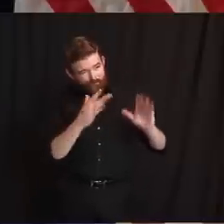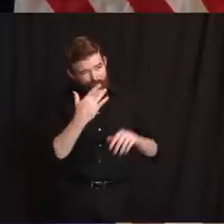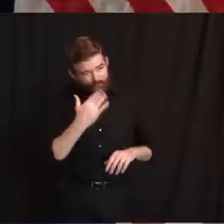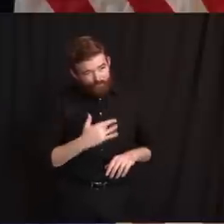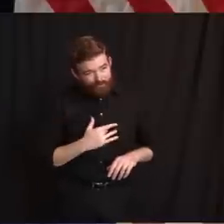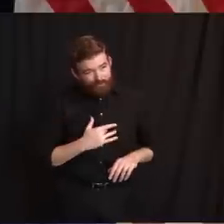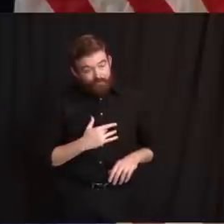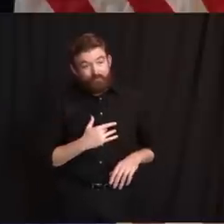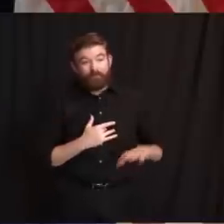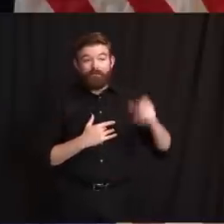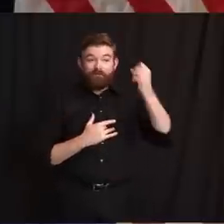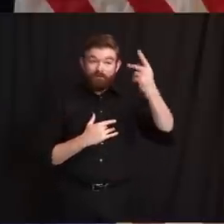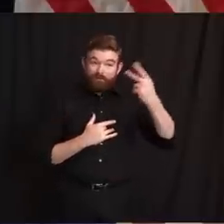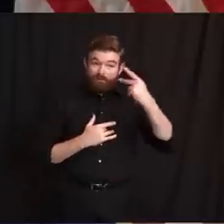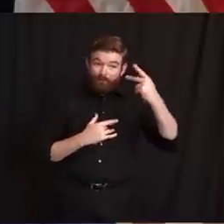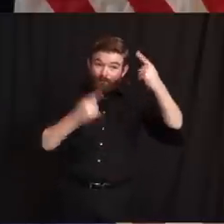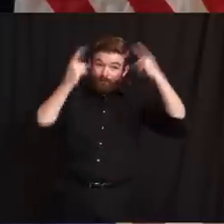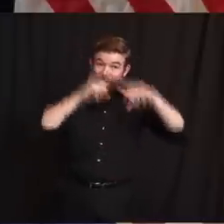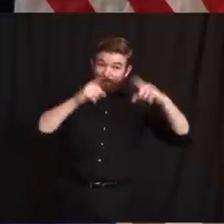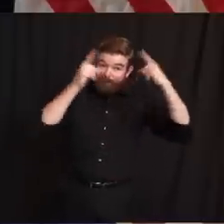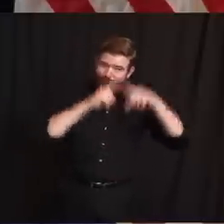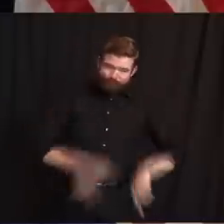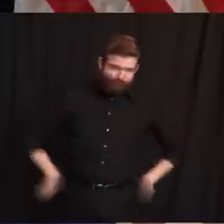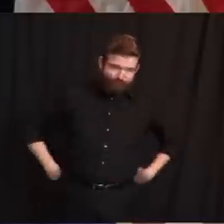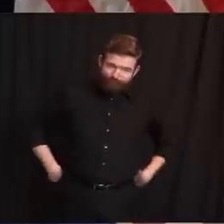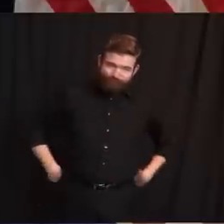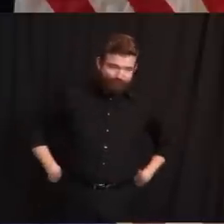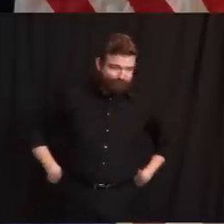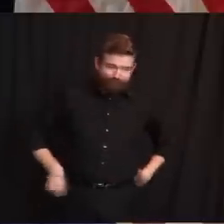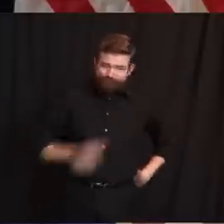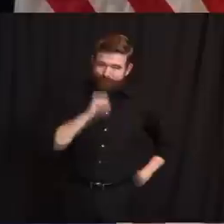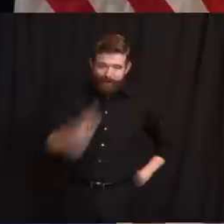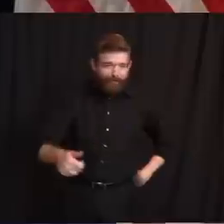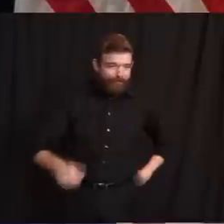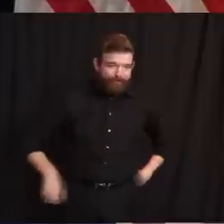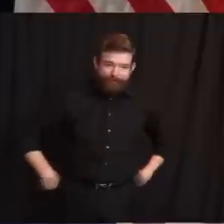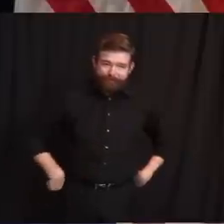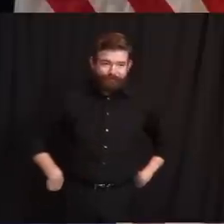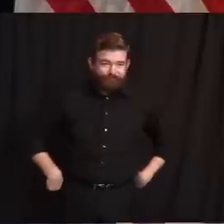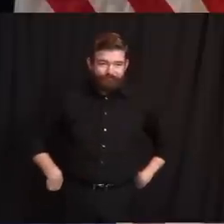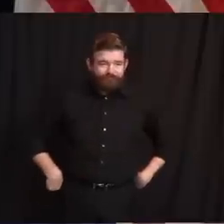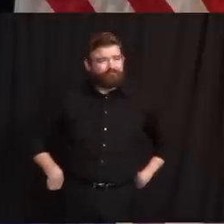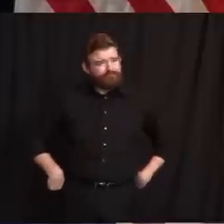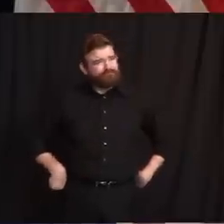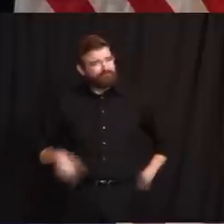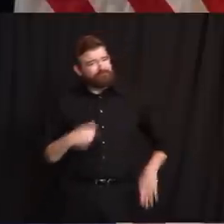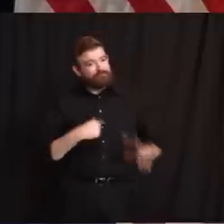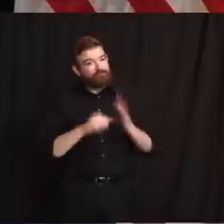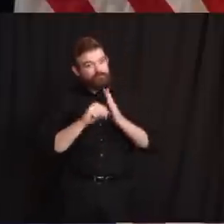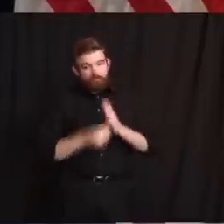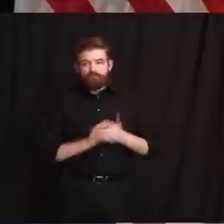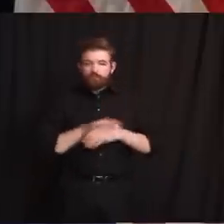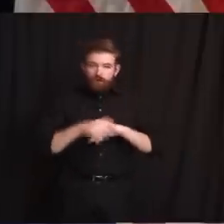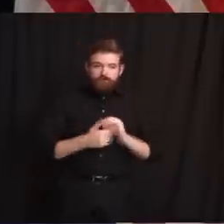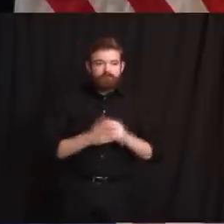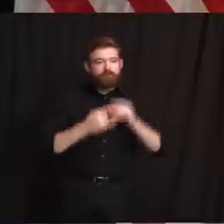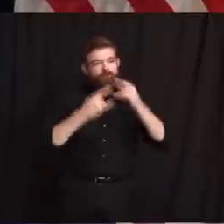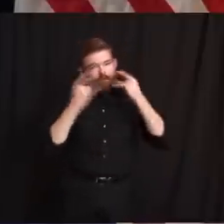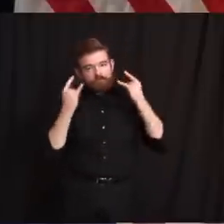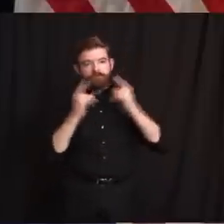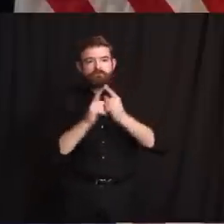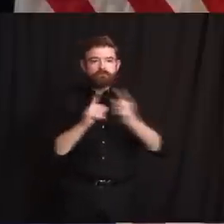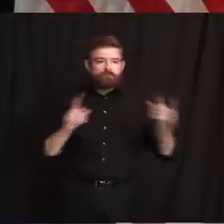I mean, that, that is a big concern and it's not just a New Jersey concern. frankly, it, in this case, it goes well beyond the so-called knuckleheads.